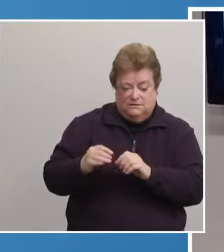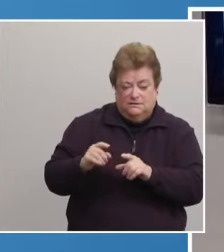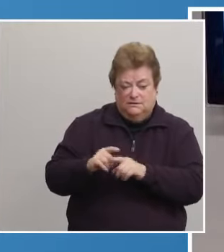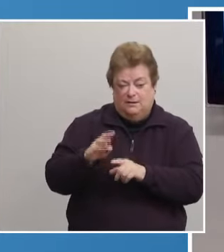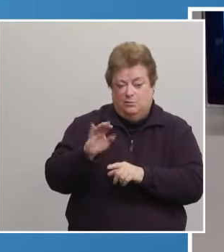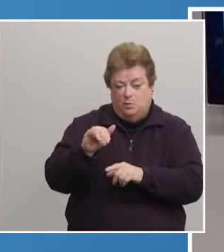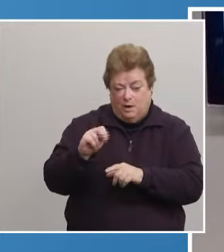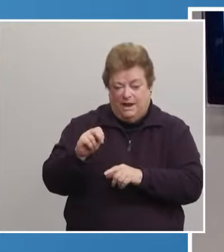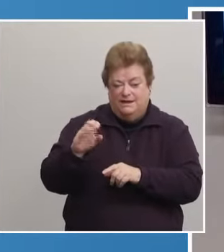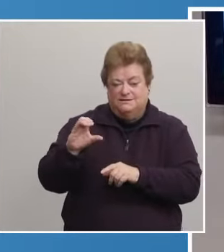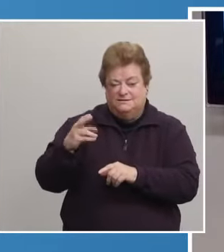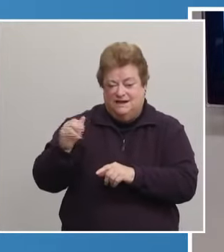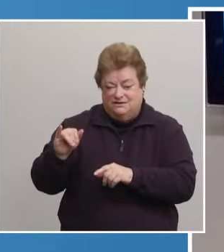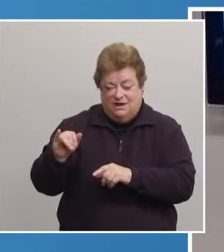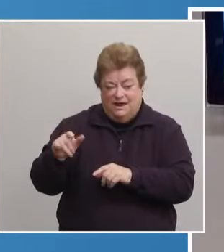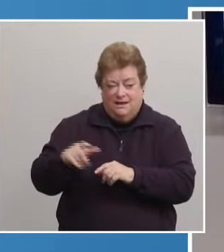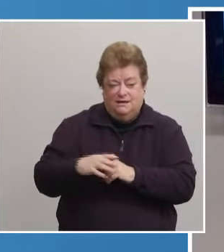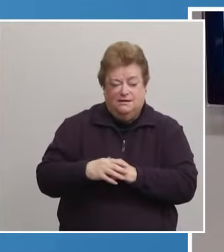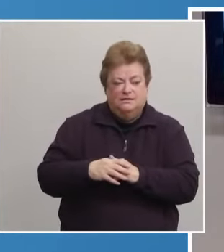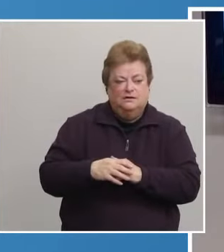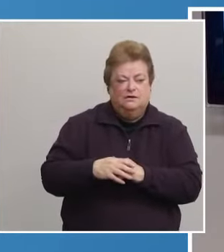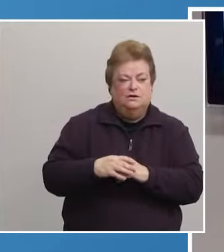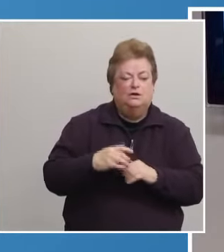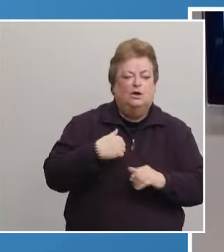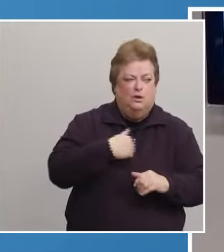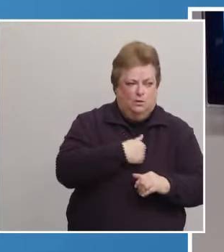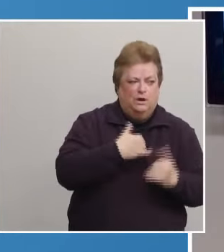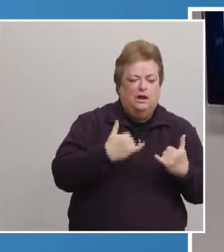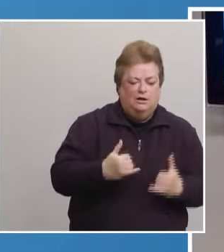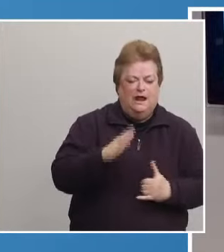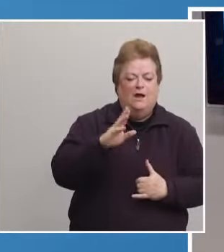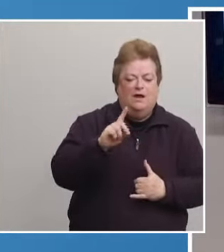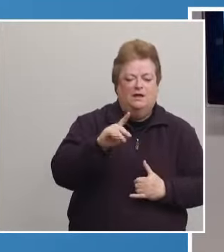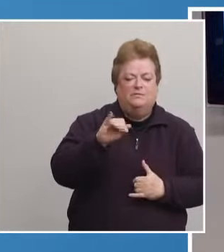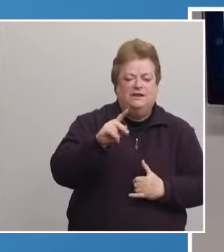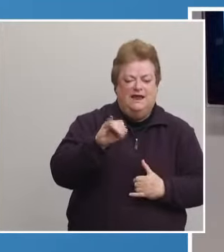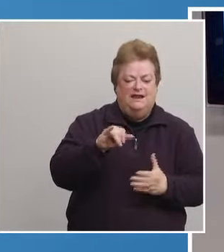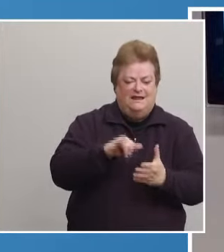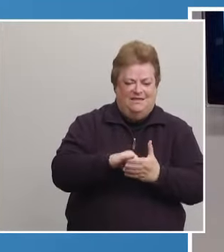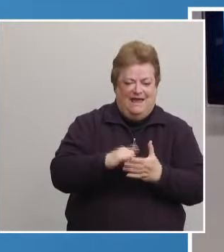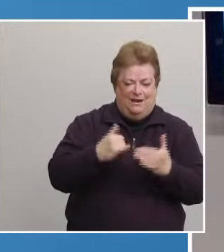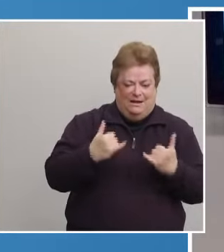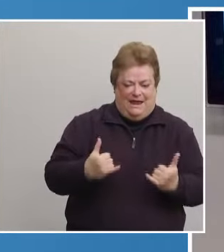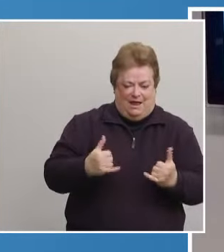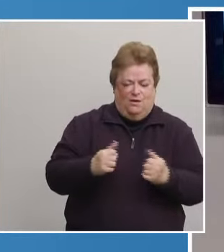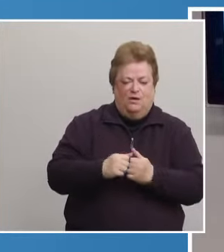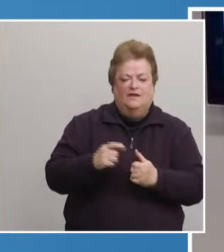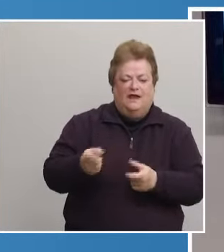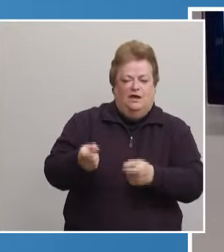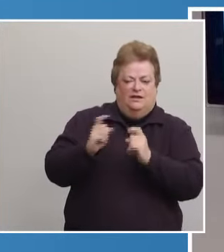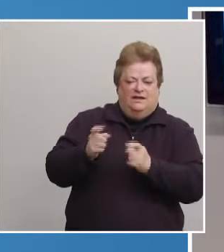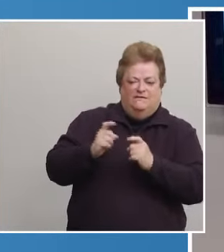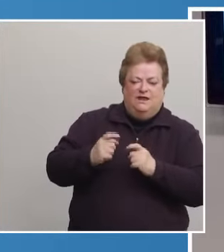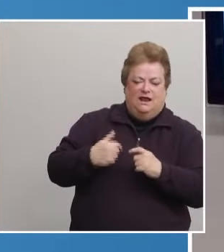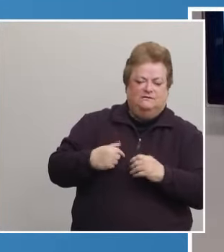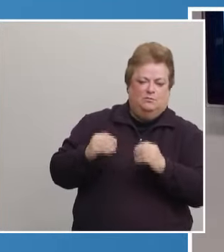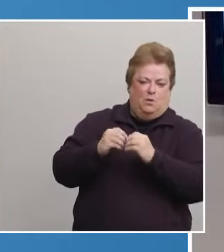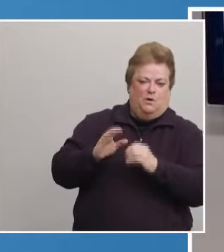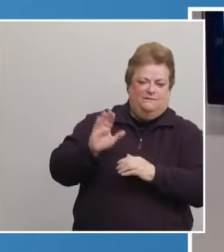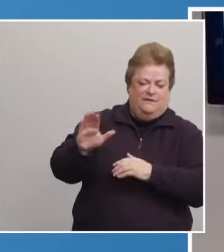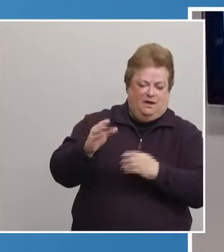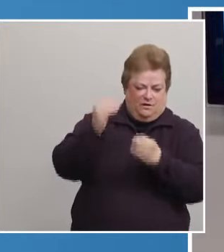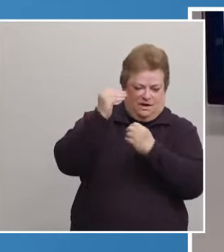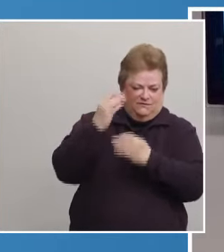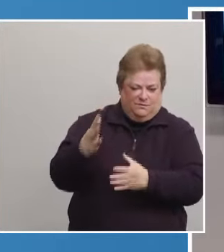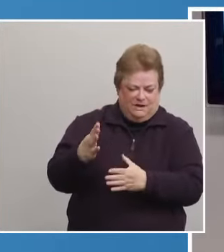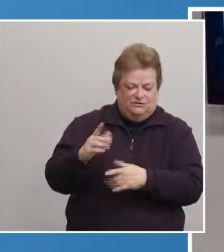they've done for their own staffs. There's those, and we are updating that now with them. They're providing us additional information on